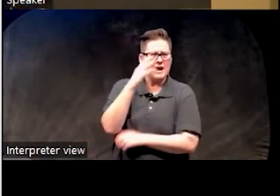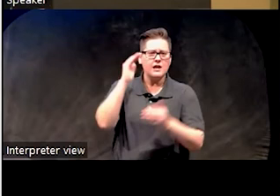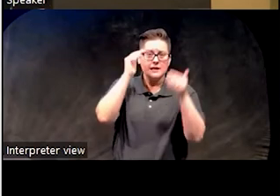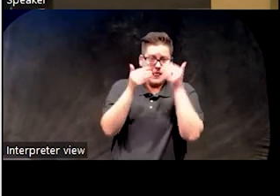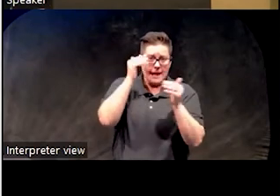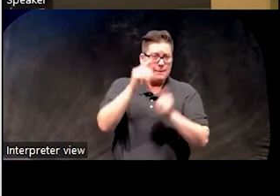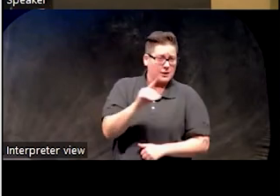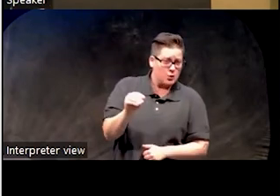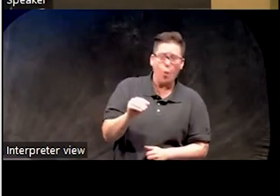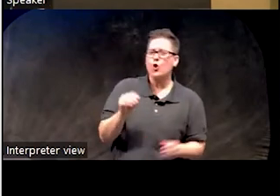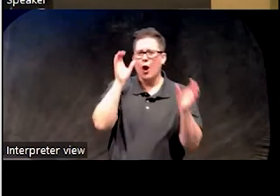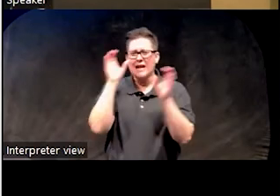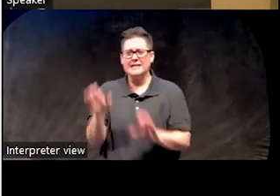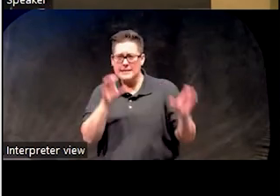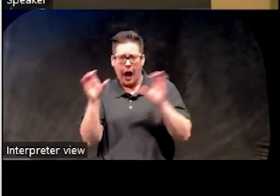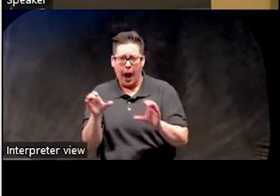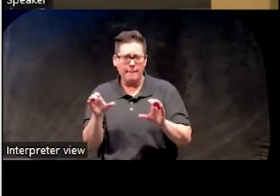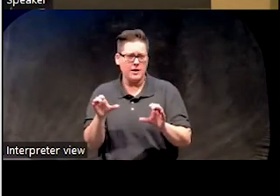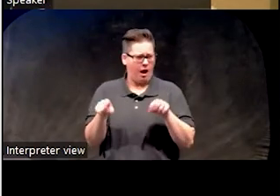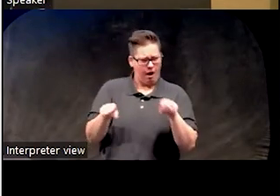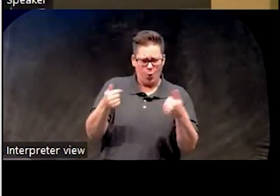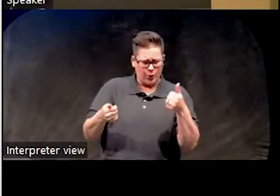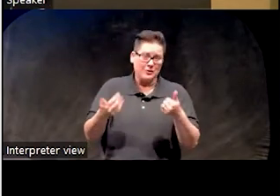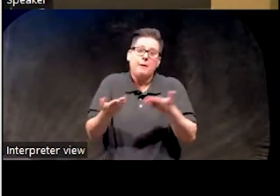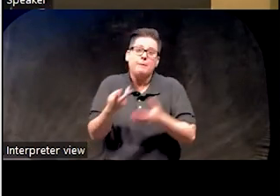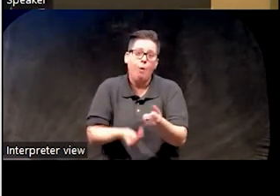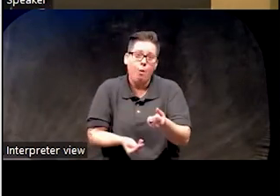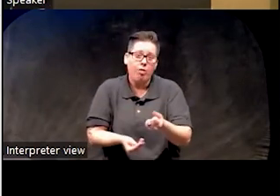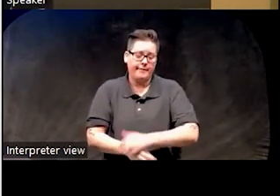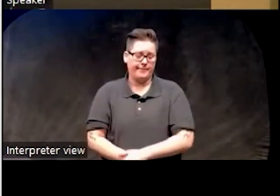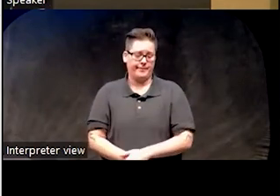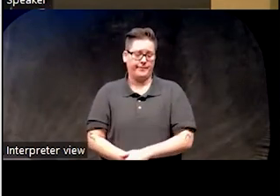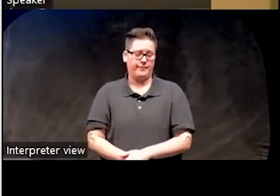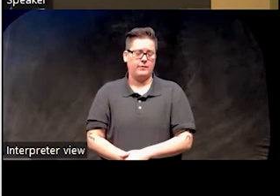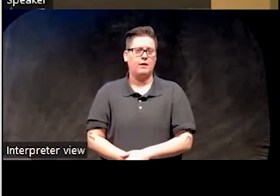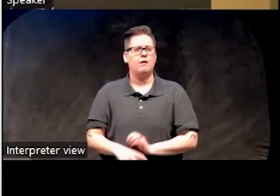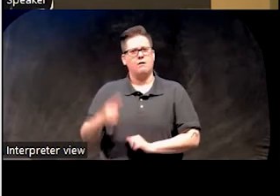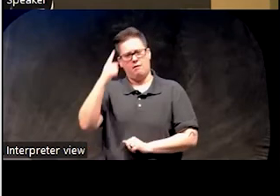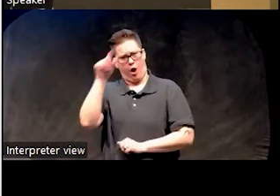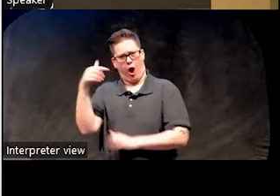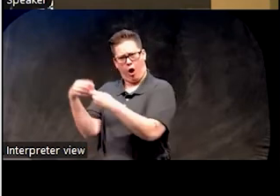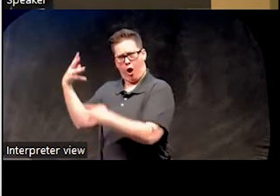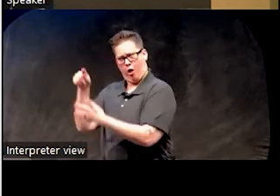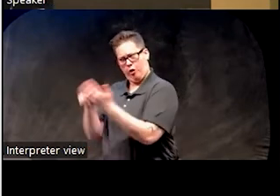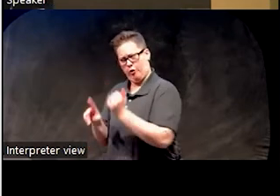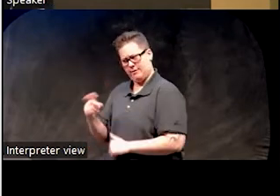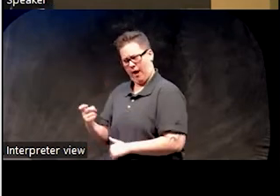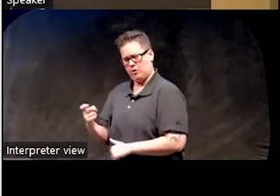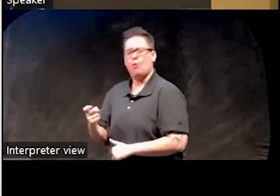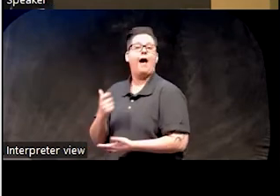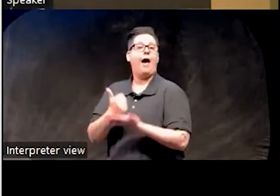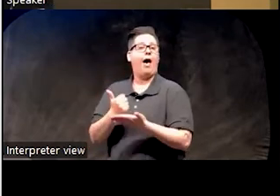or insomnia or both. Um, and differential diagnosis can be assisted by